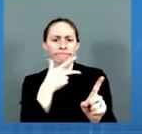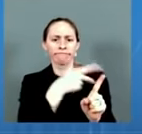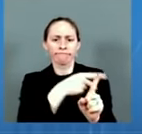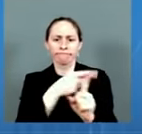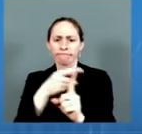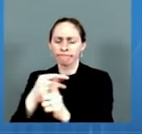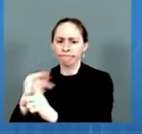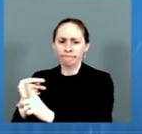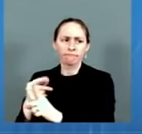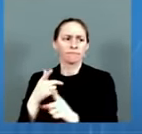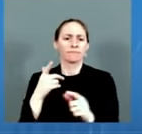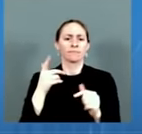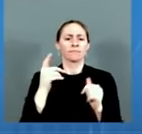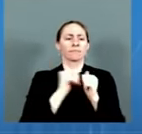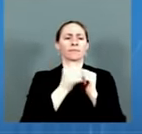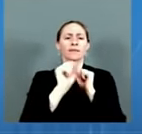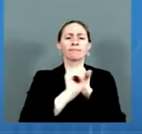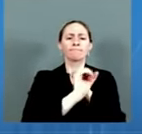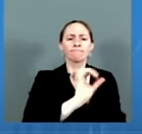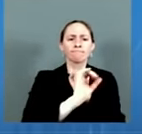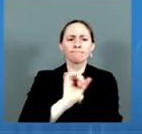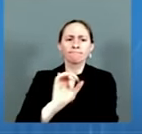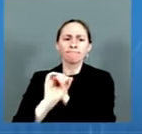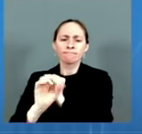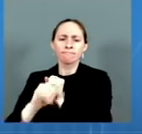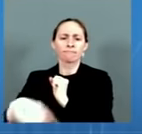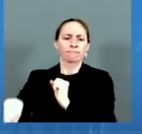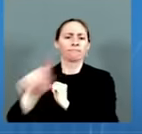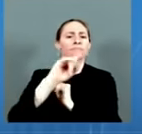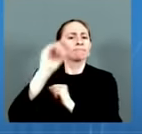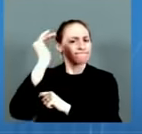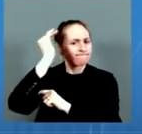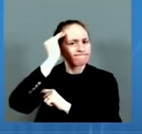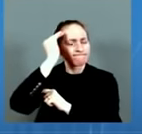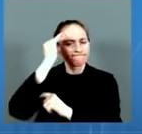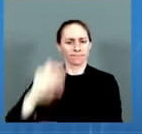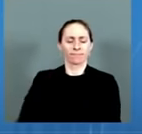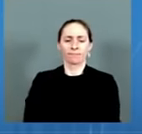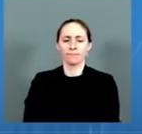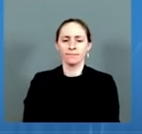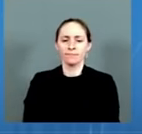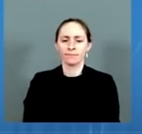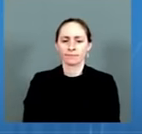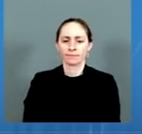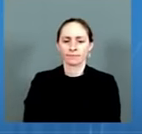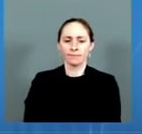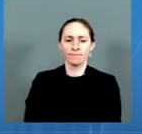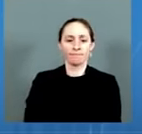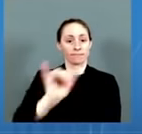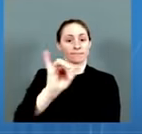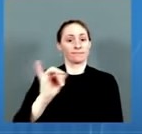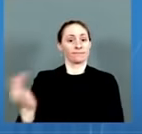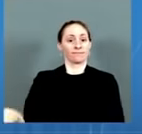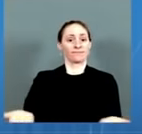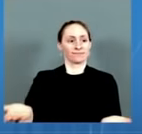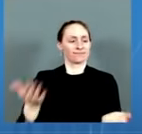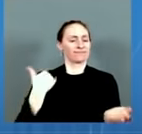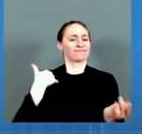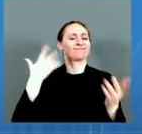what we've done here, mobile vaccination clinics. Just last week, USAID added $400 million.